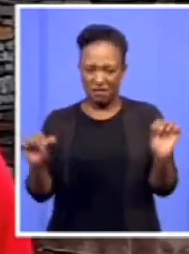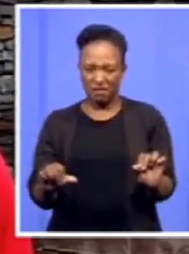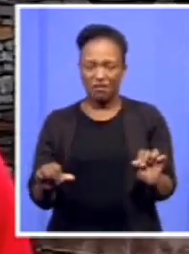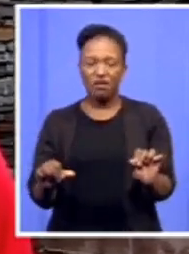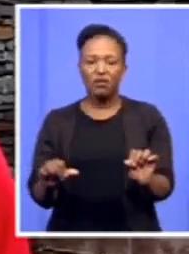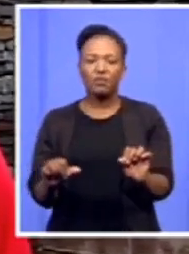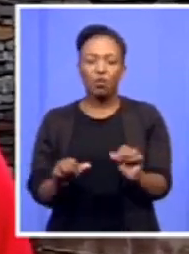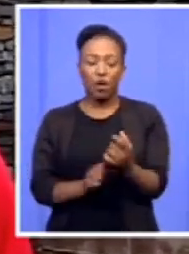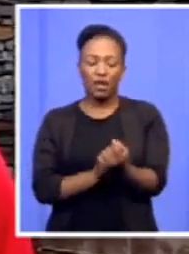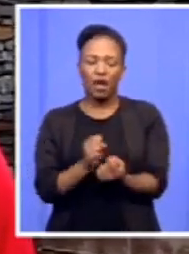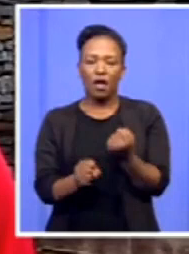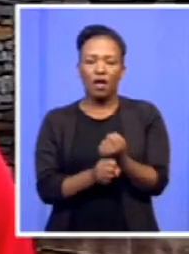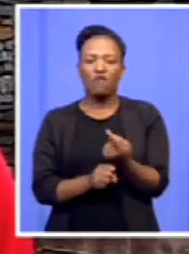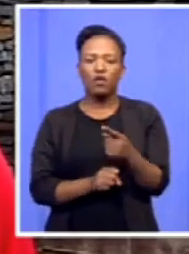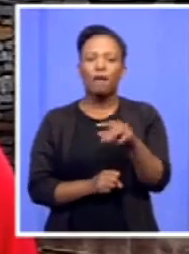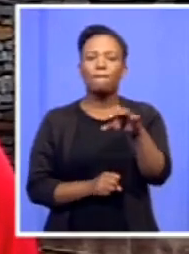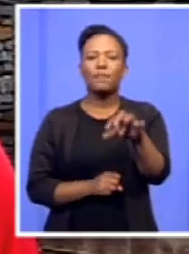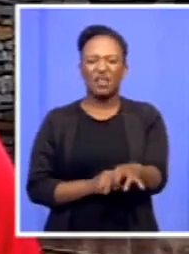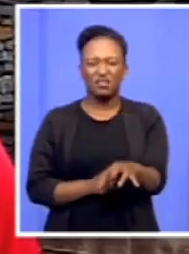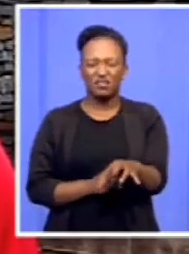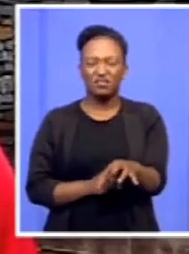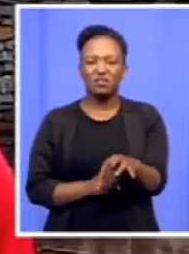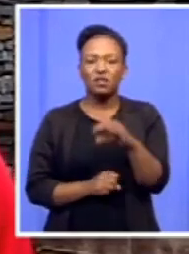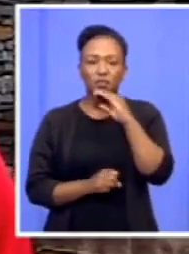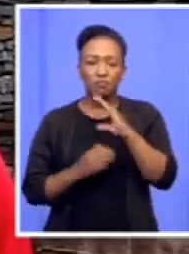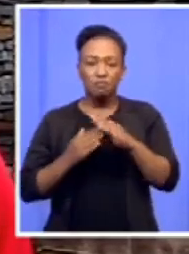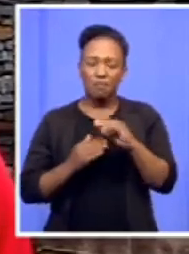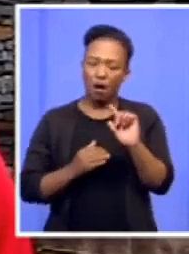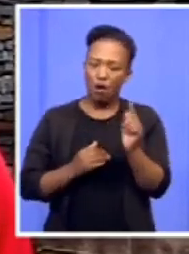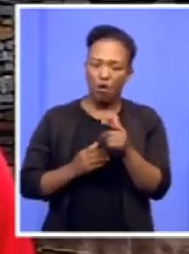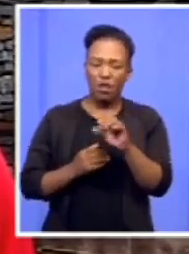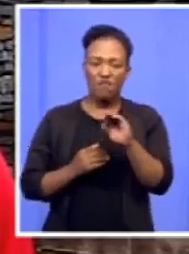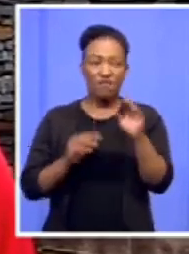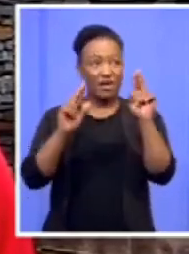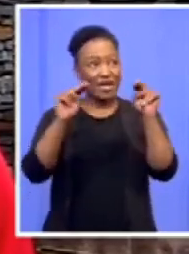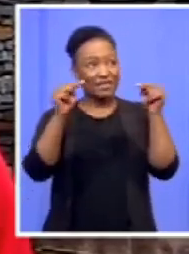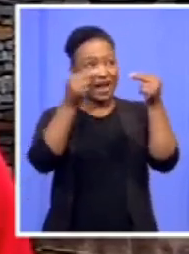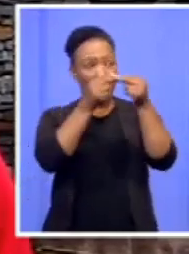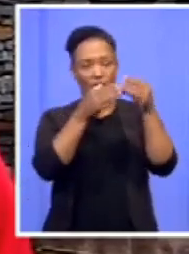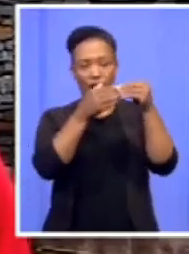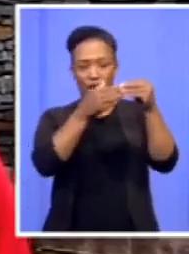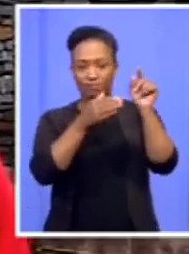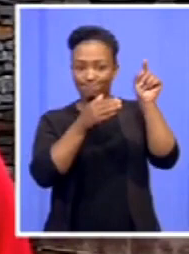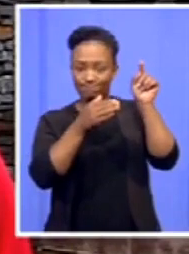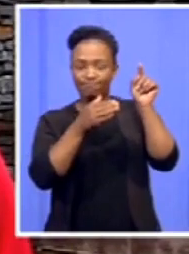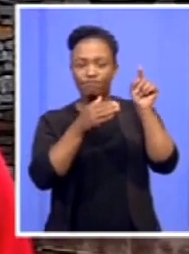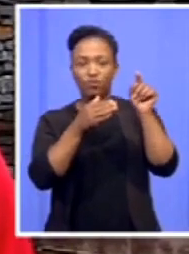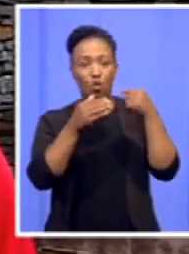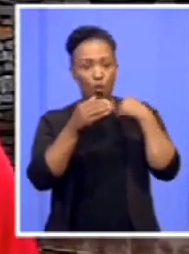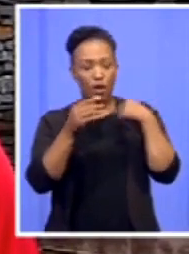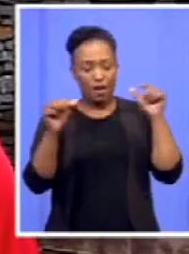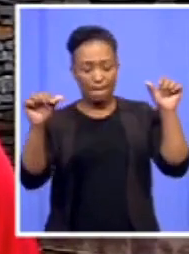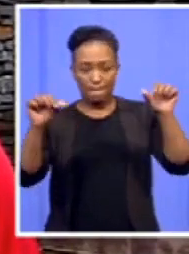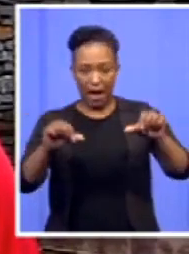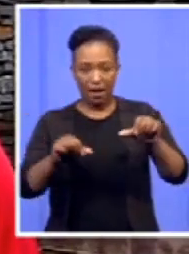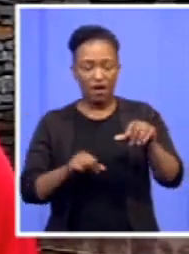all of us as members of the EFF, from national leadership, all of us, we're going to go back to our branches, renew our members,